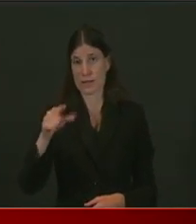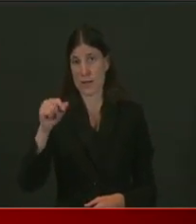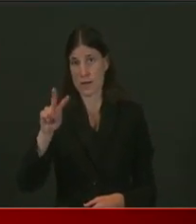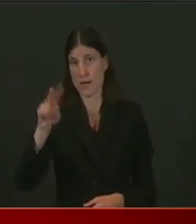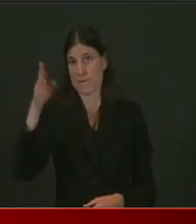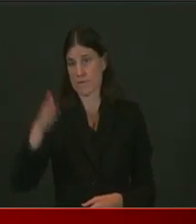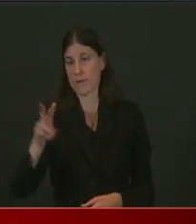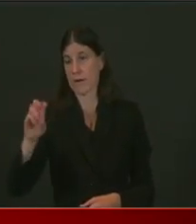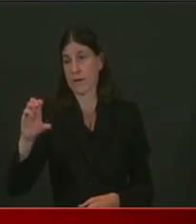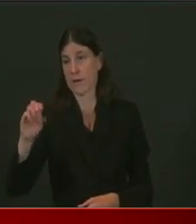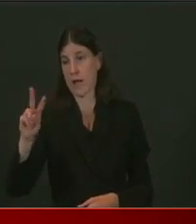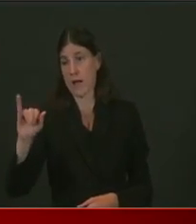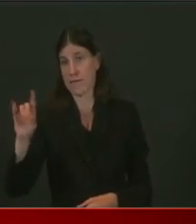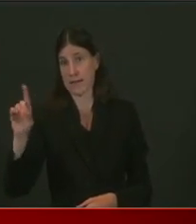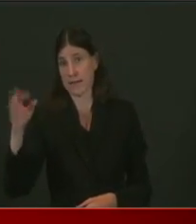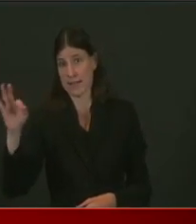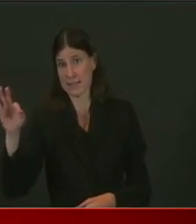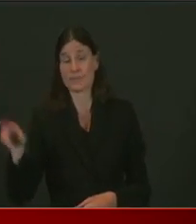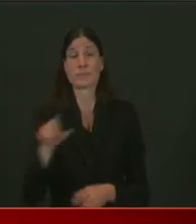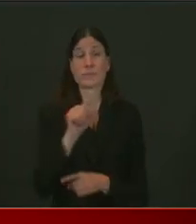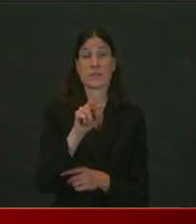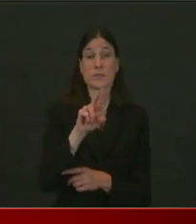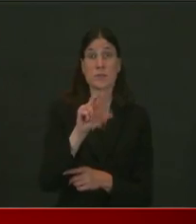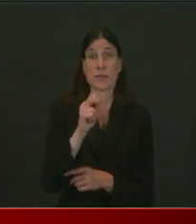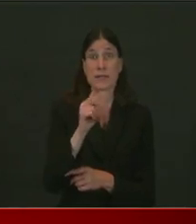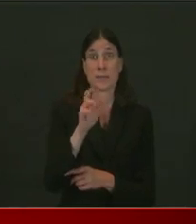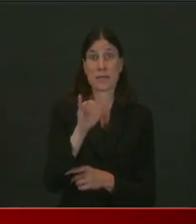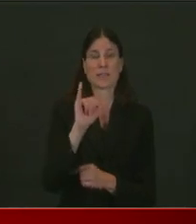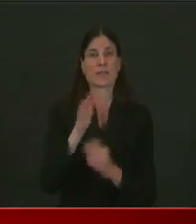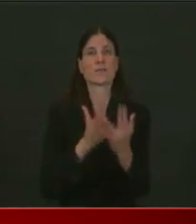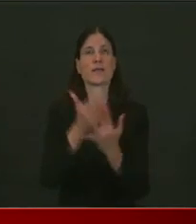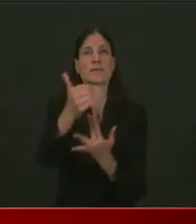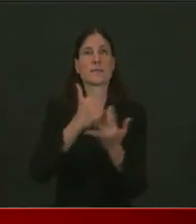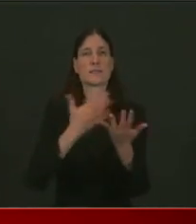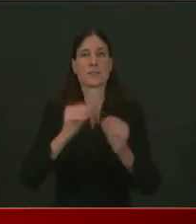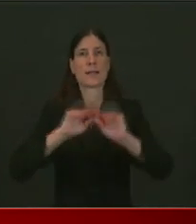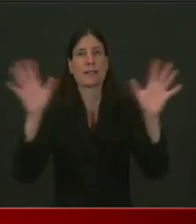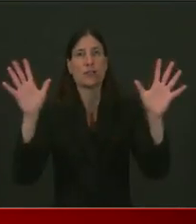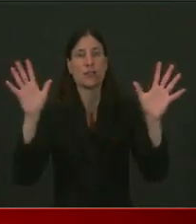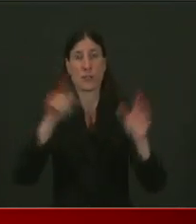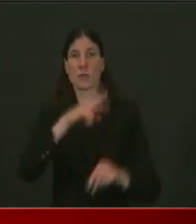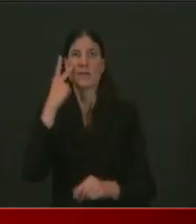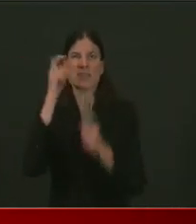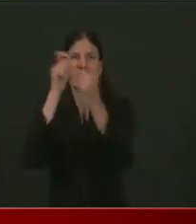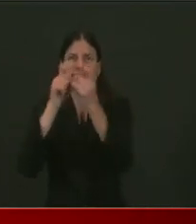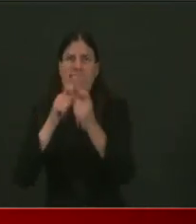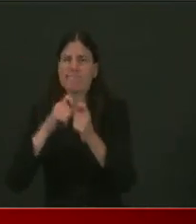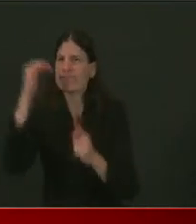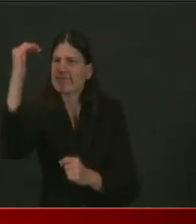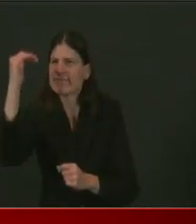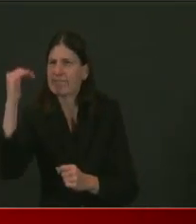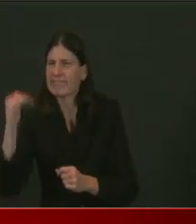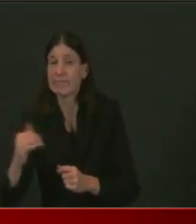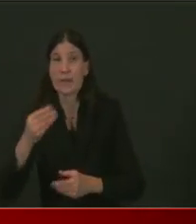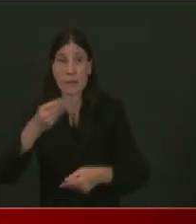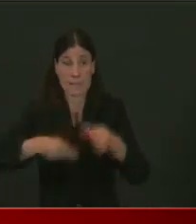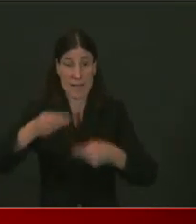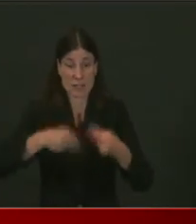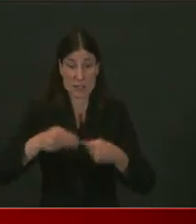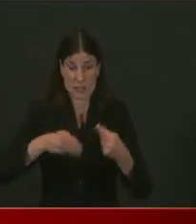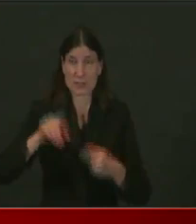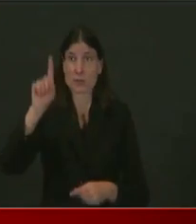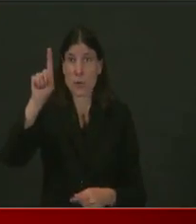uh, spend from our COVID stimulus fund will be accounted for